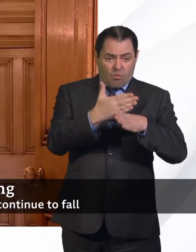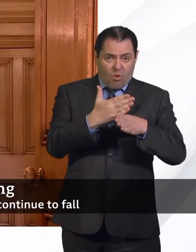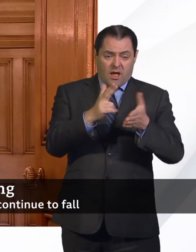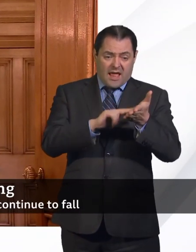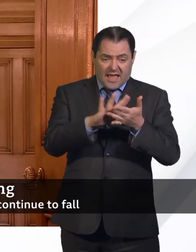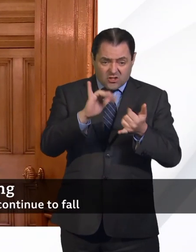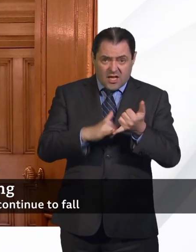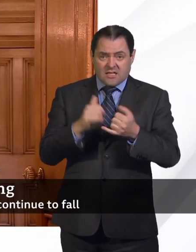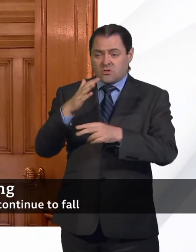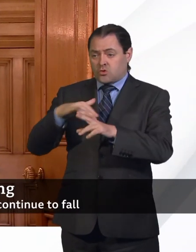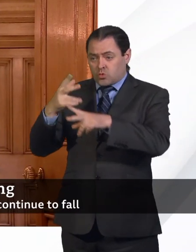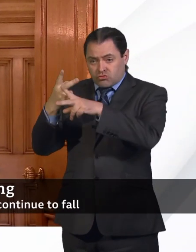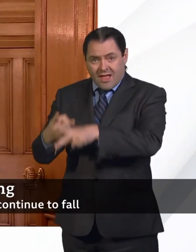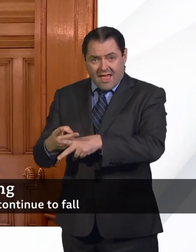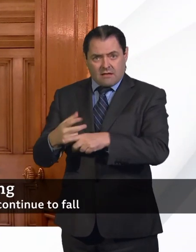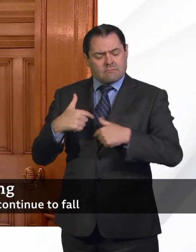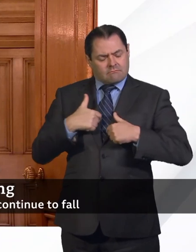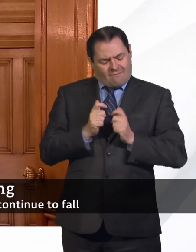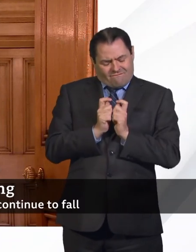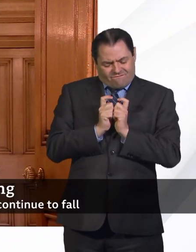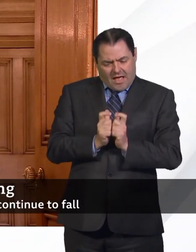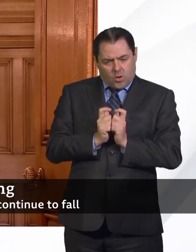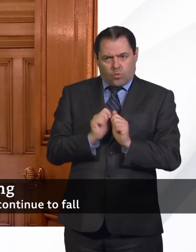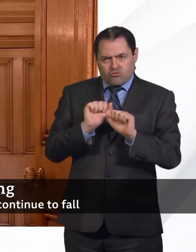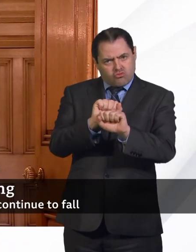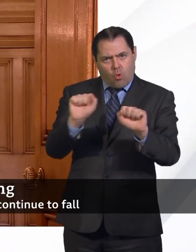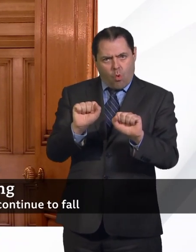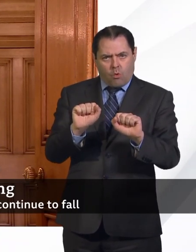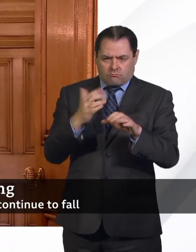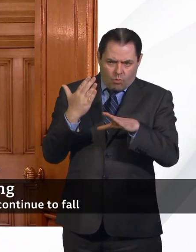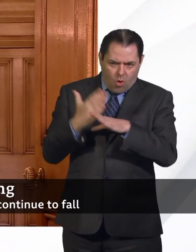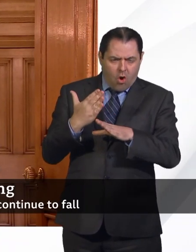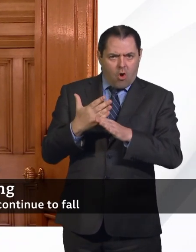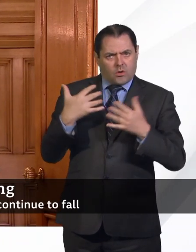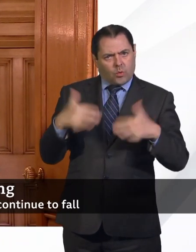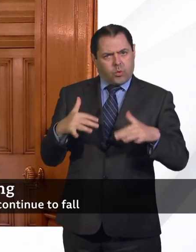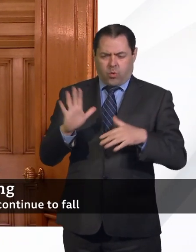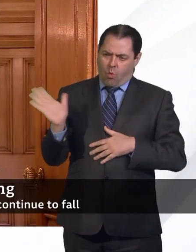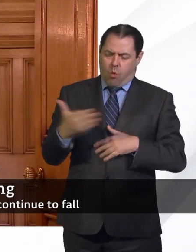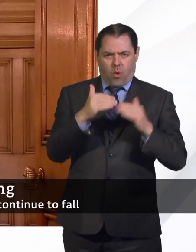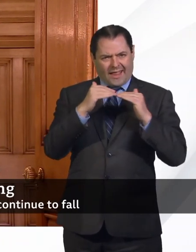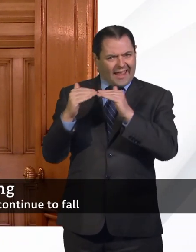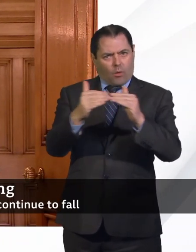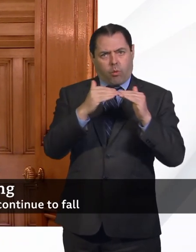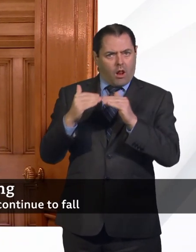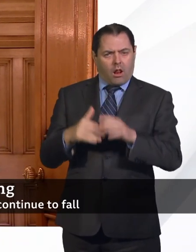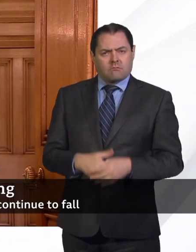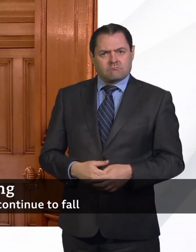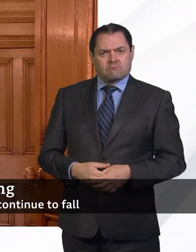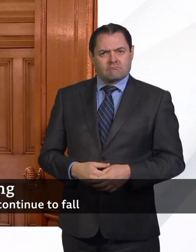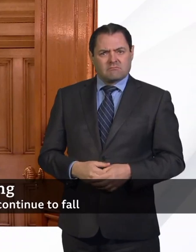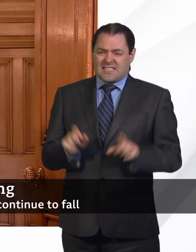social care. I value the contribution that you make, everybody equally. And I want to say it right across